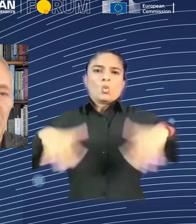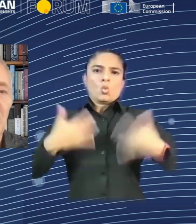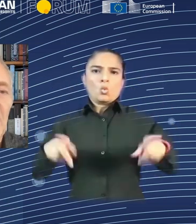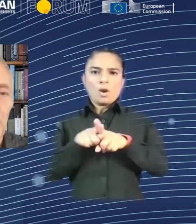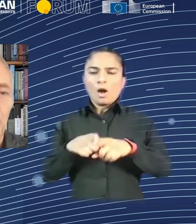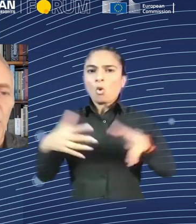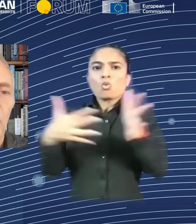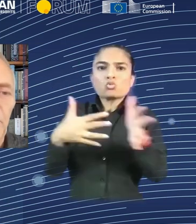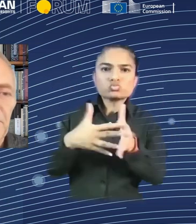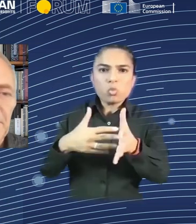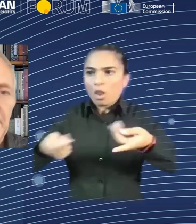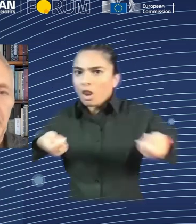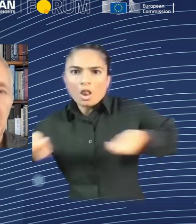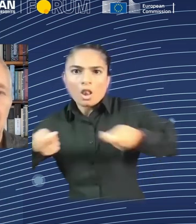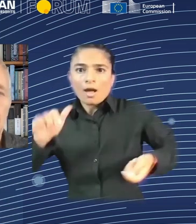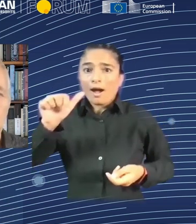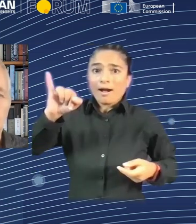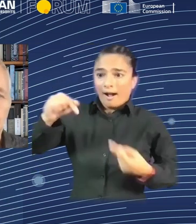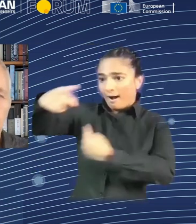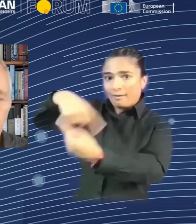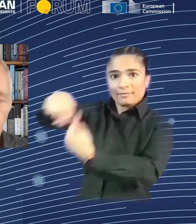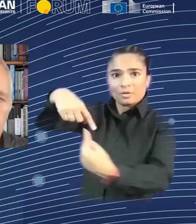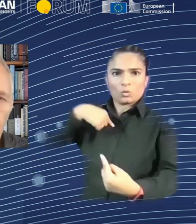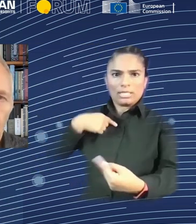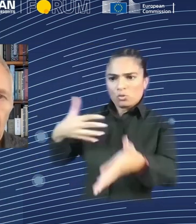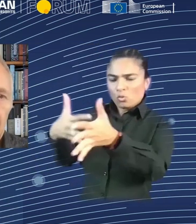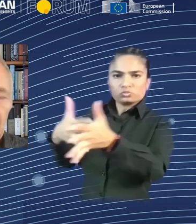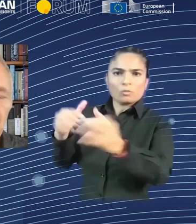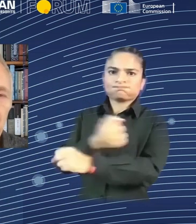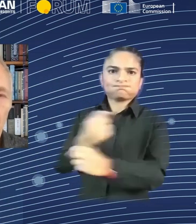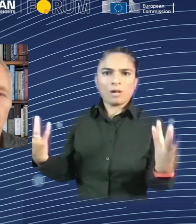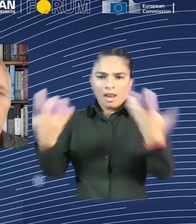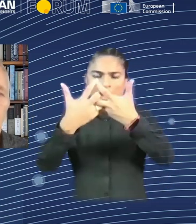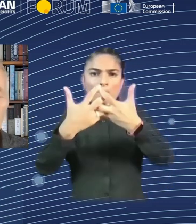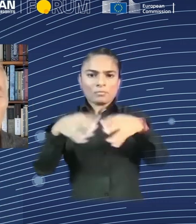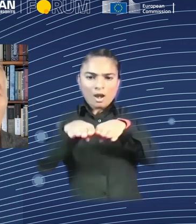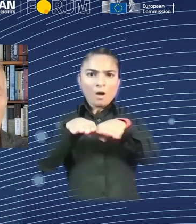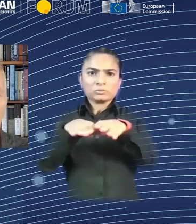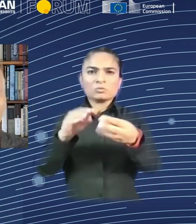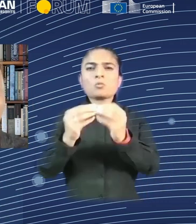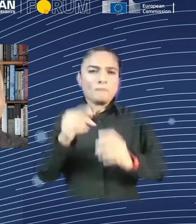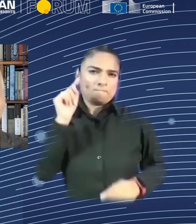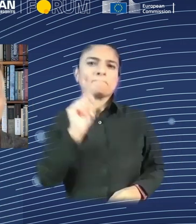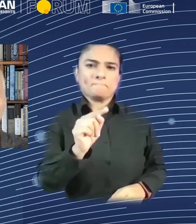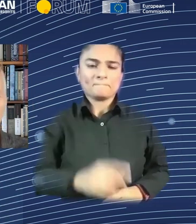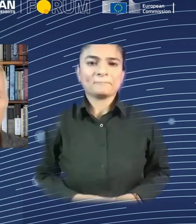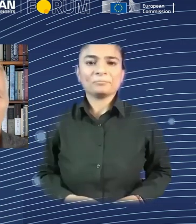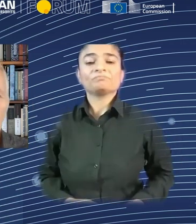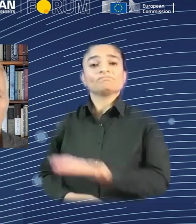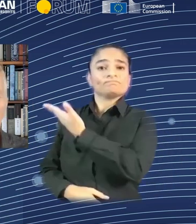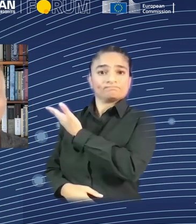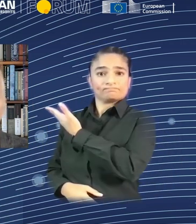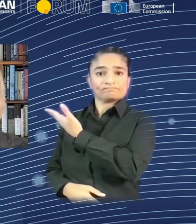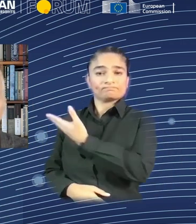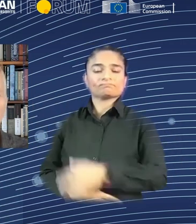the alignment problem. Next slide. And that's described, and you may have heard about this in the conference